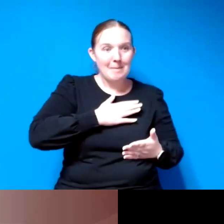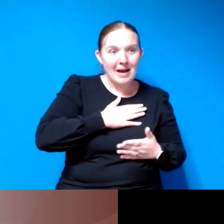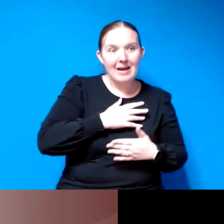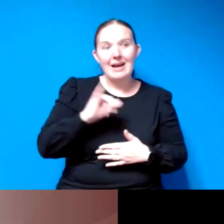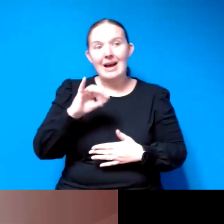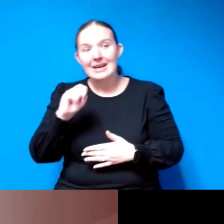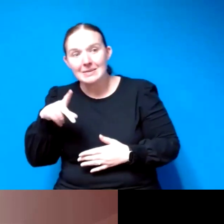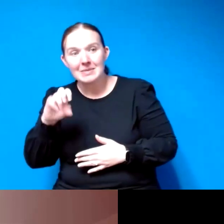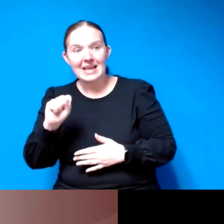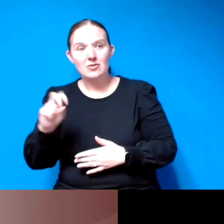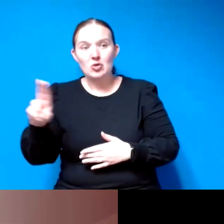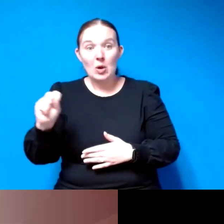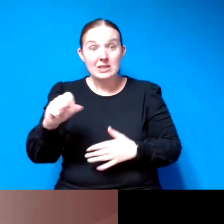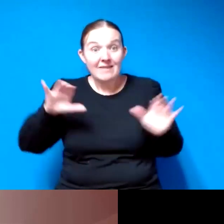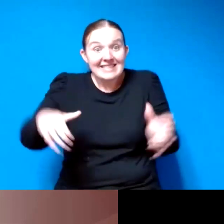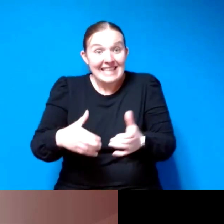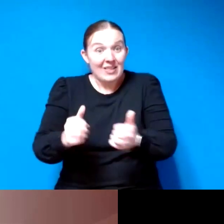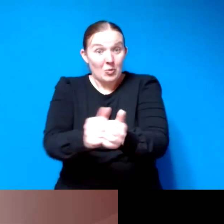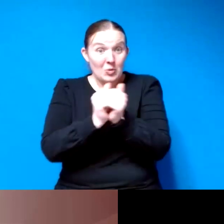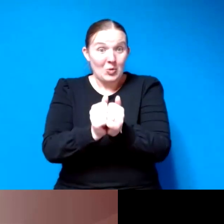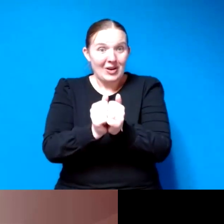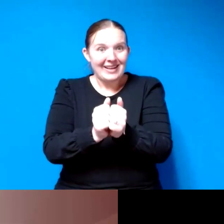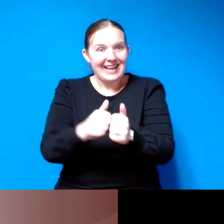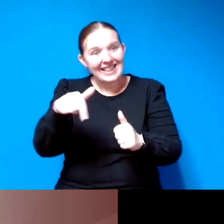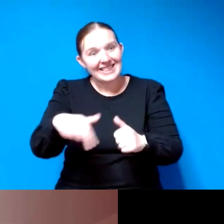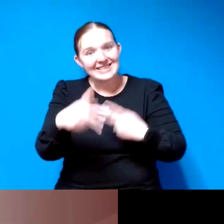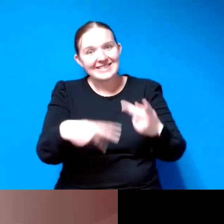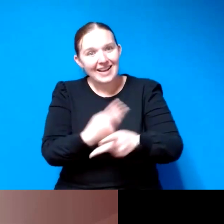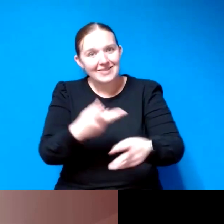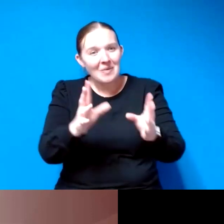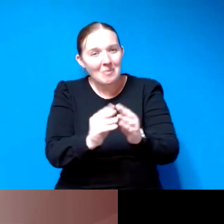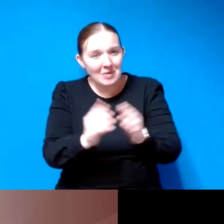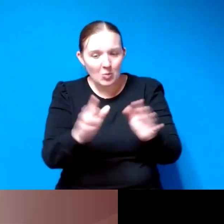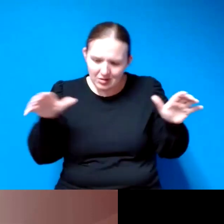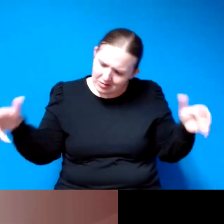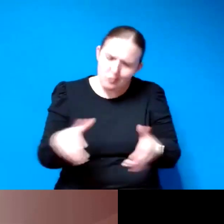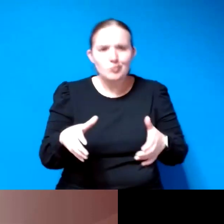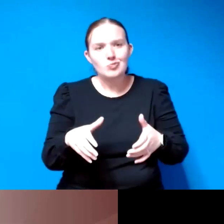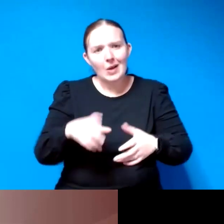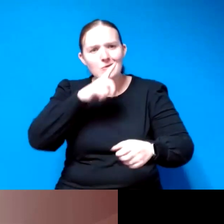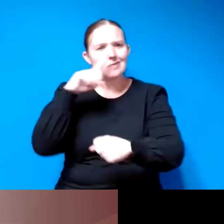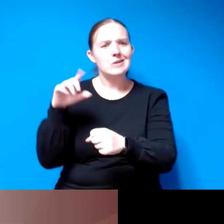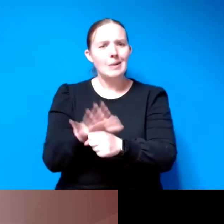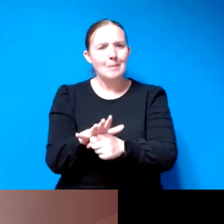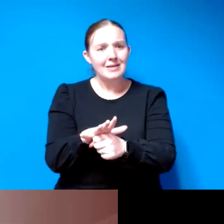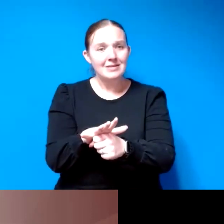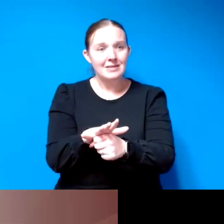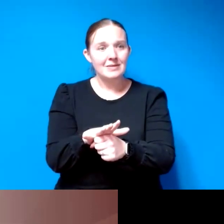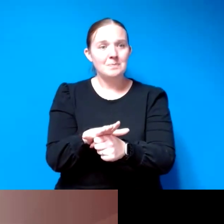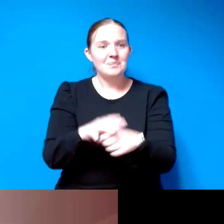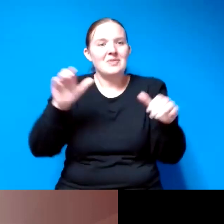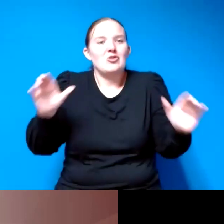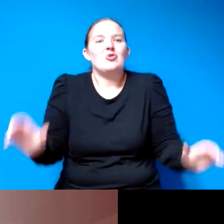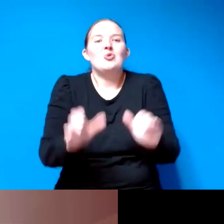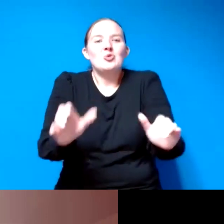us we come together collectively spaces like this we come together collectively and we have to commit you have to commit to